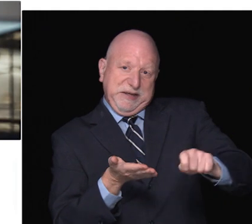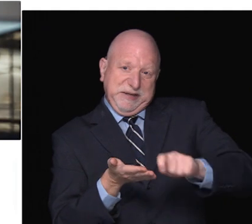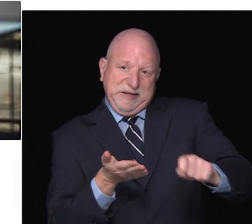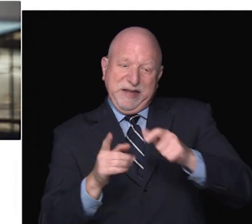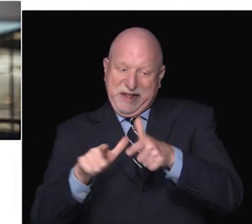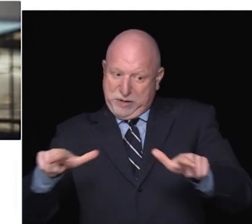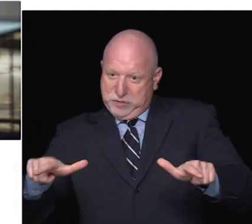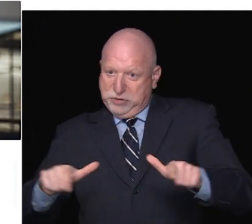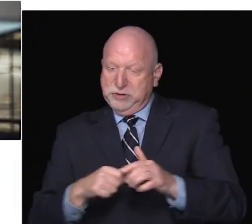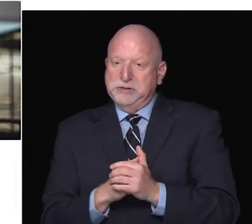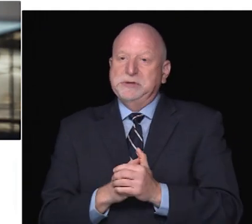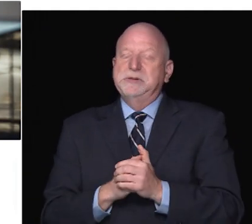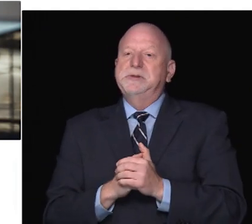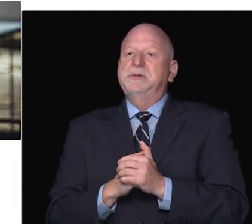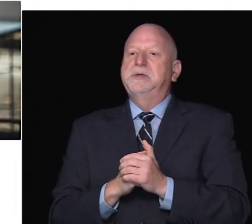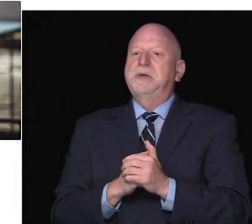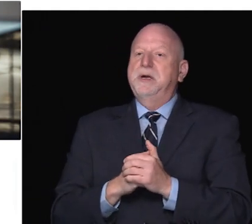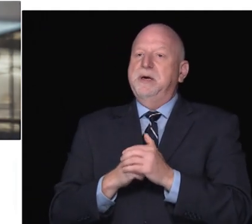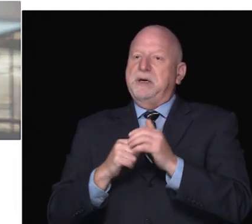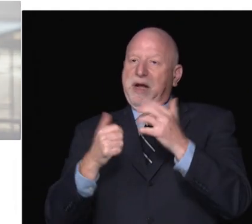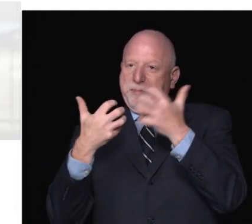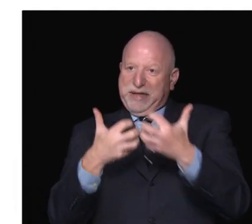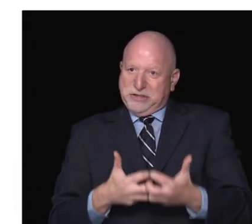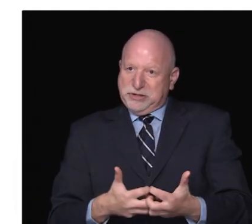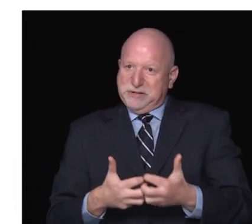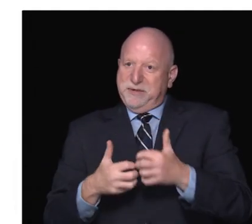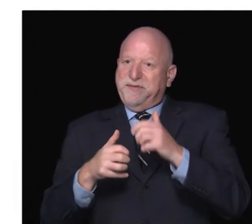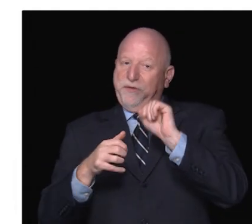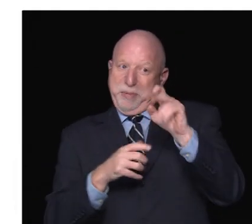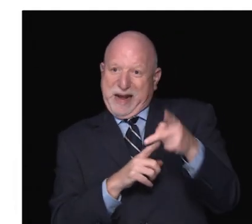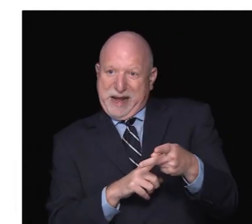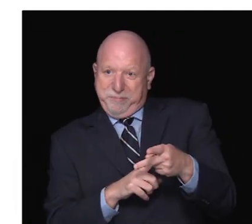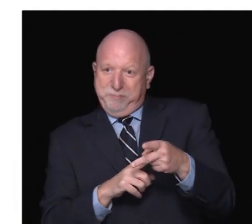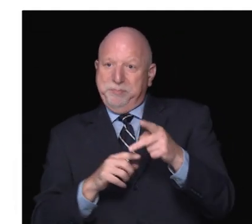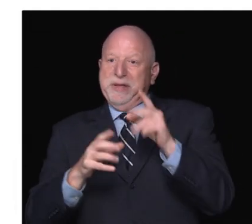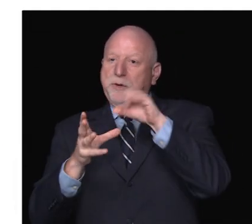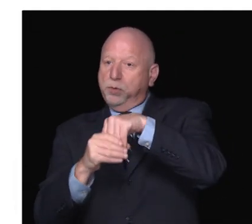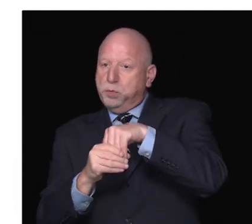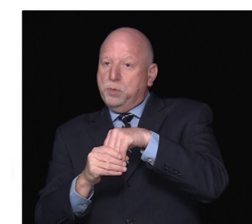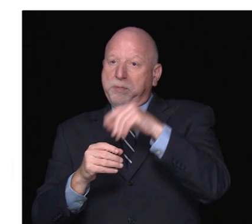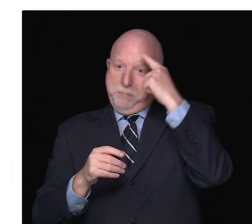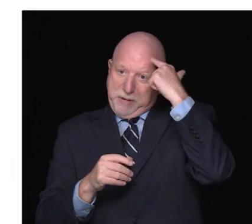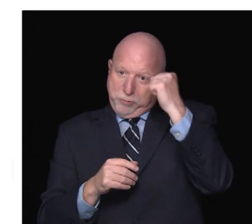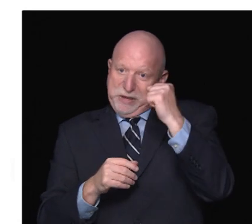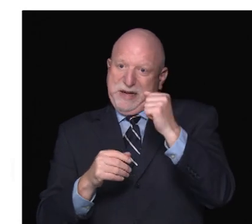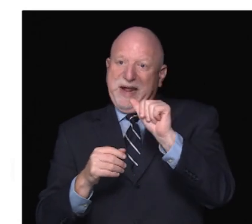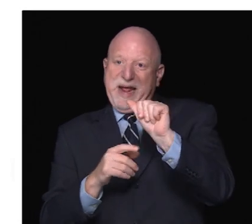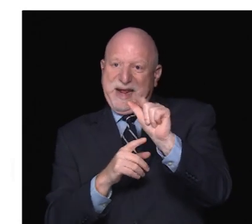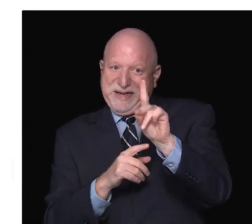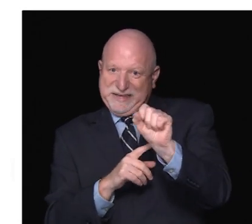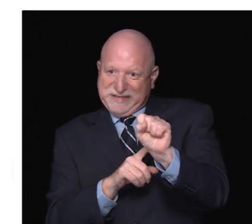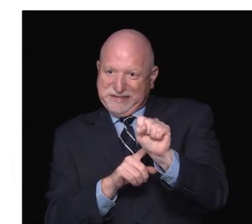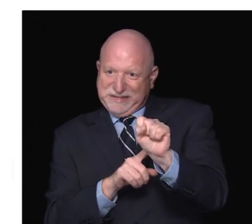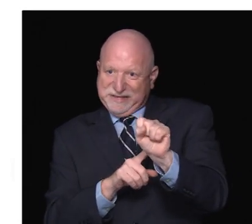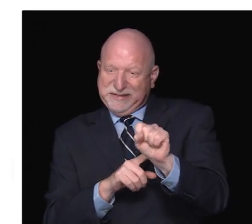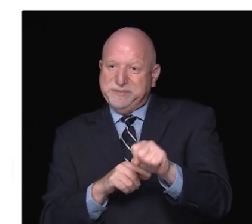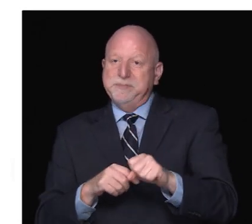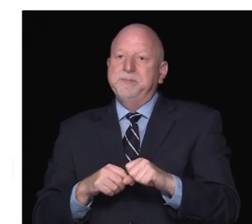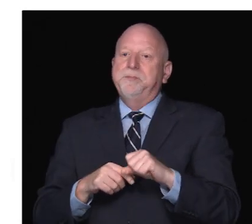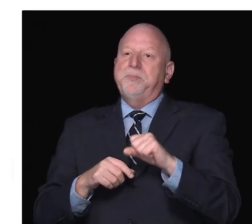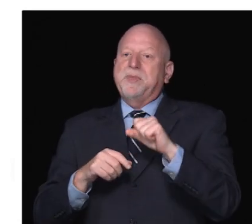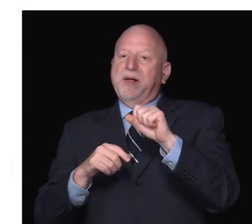receptively in written language. Accommodations from CAP may include cueing and memory aids,